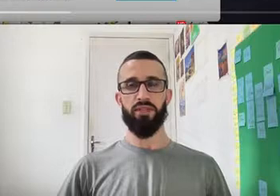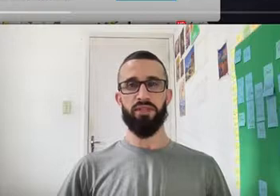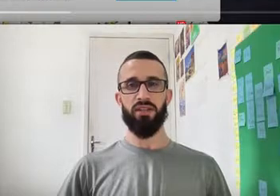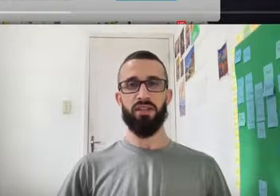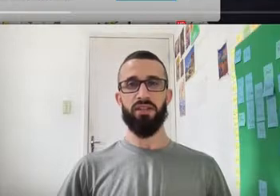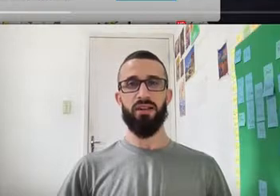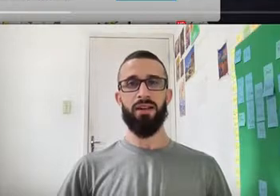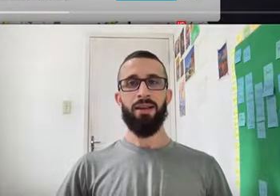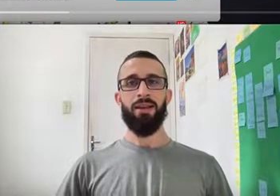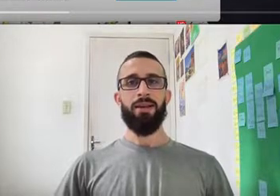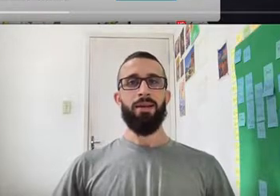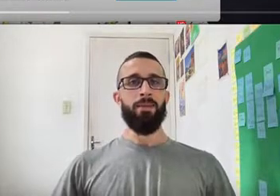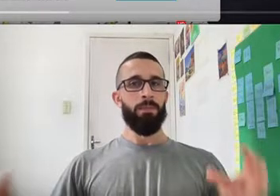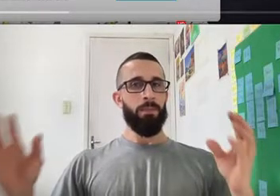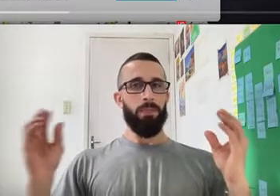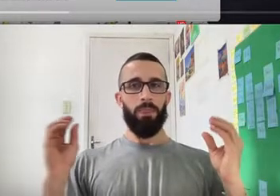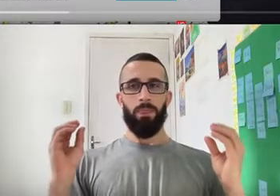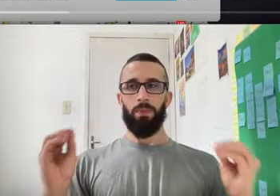But it's like